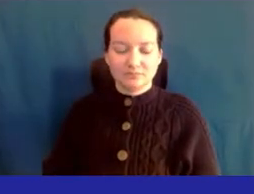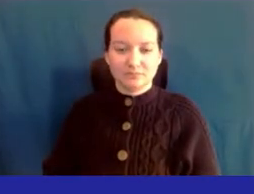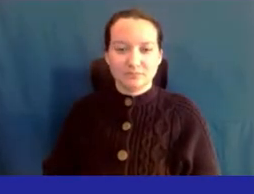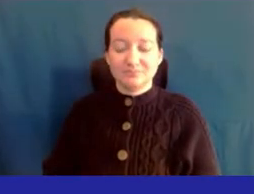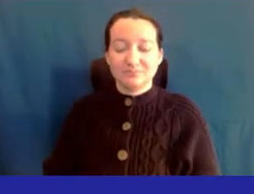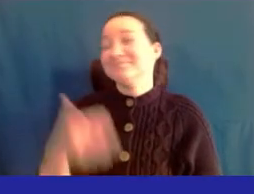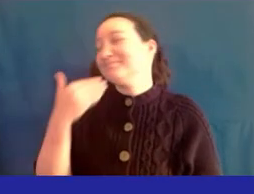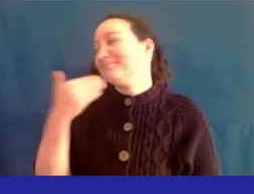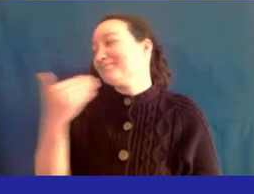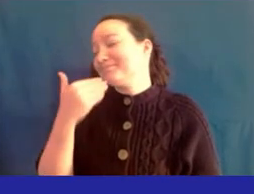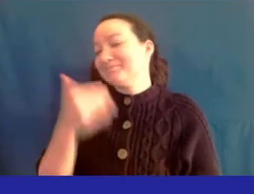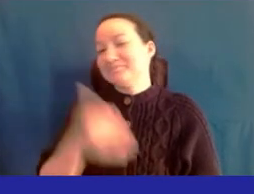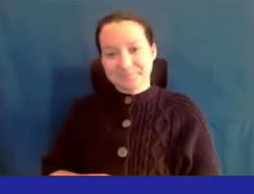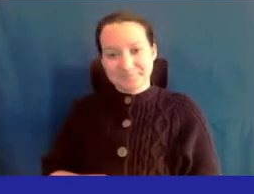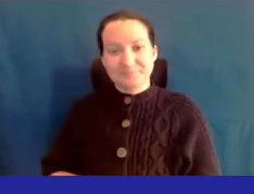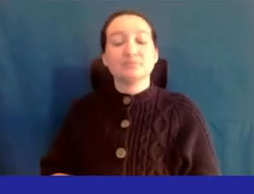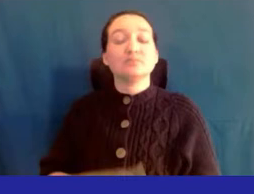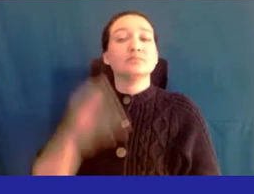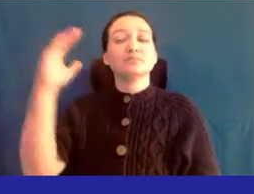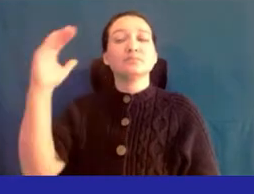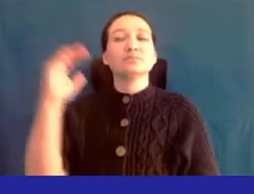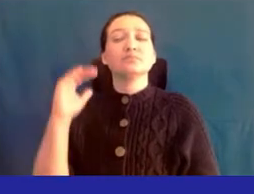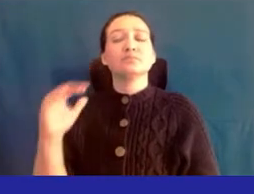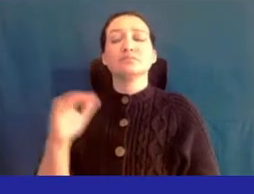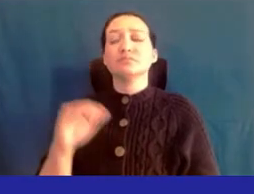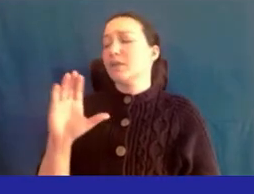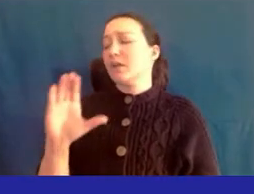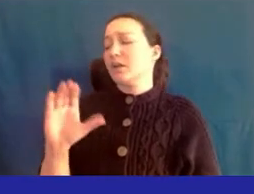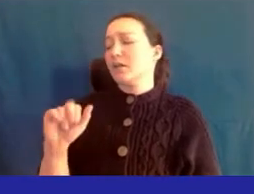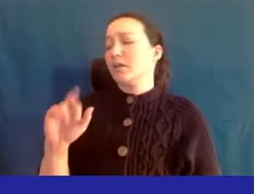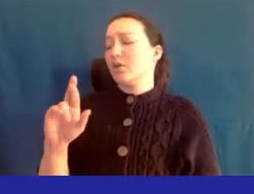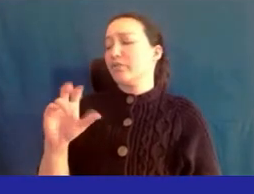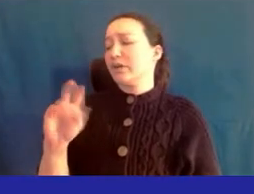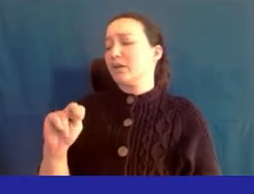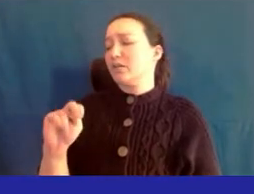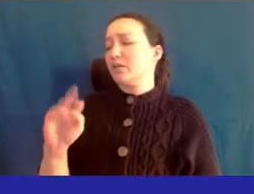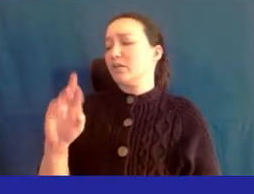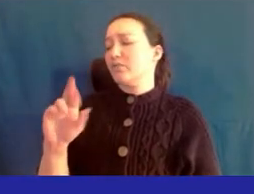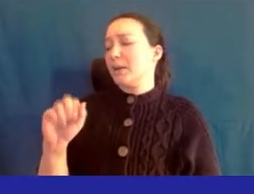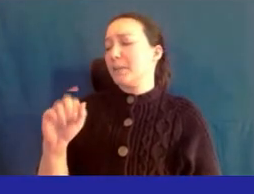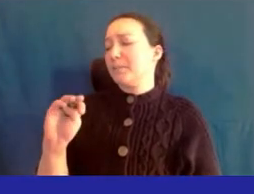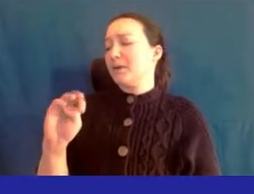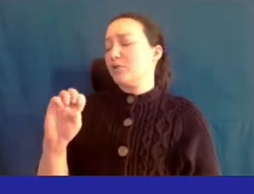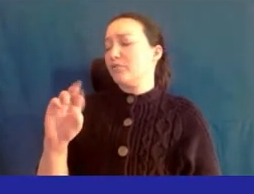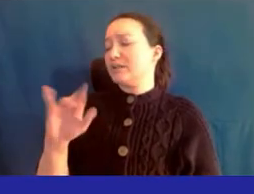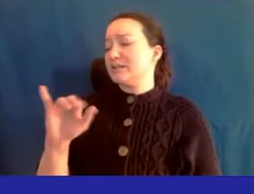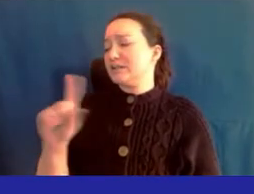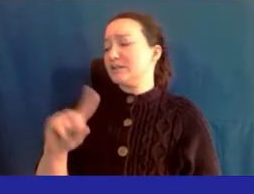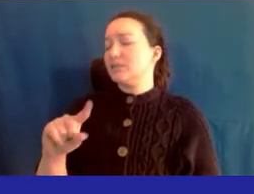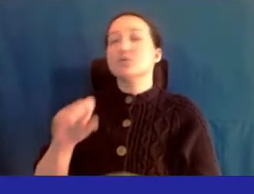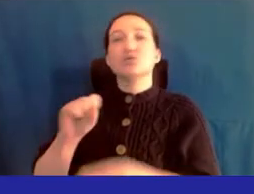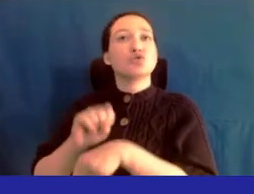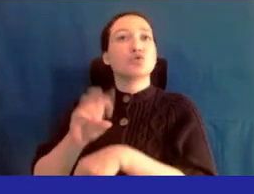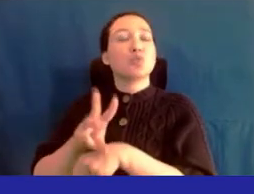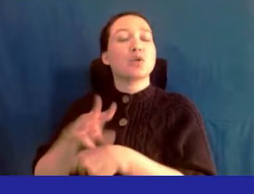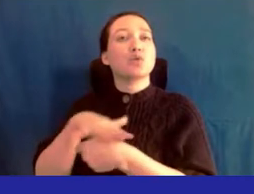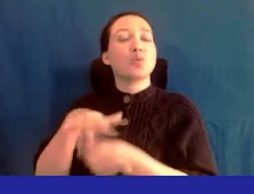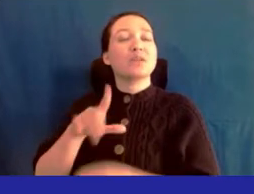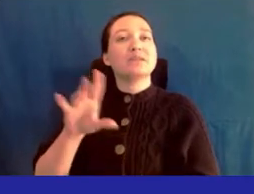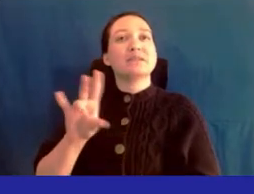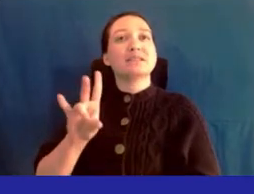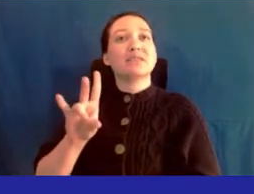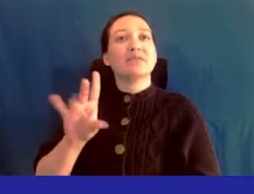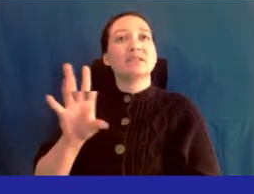Thank you. The next speaker is Karen Ramirez, Social Work Chapter Chairperson for Local 768,